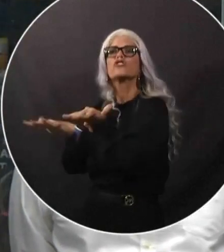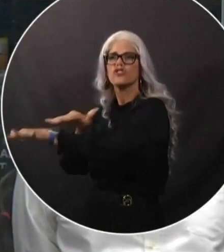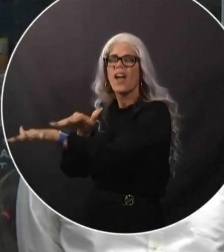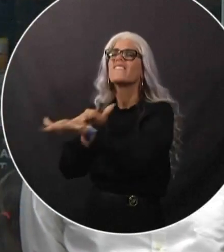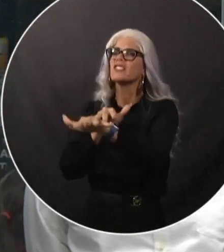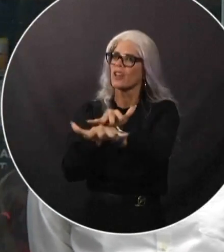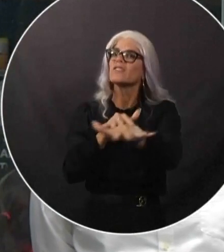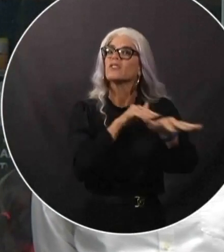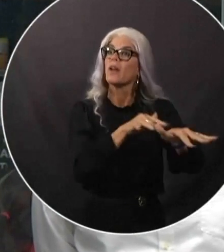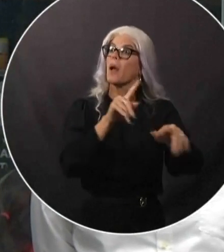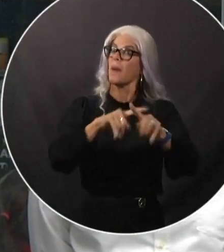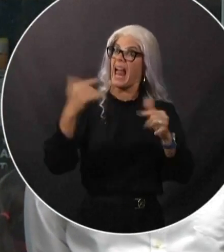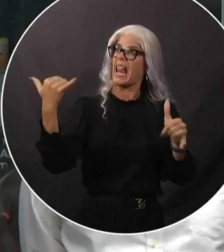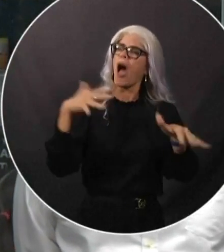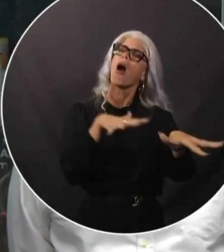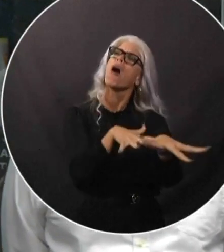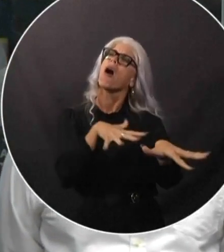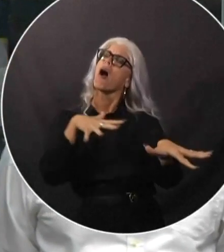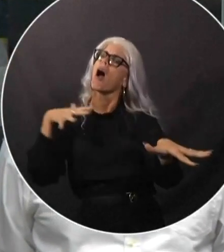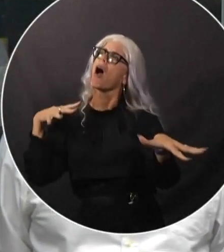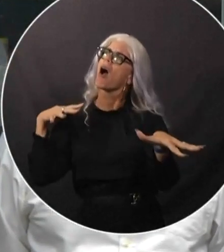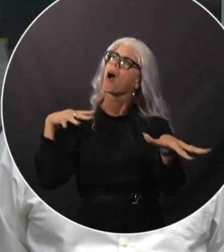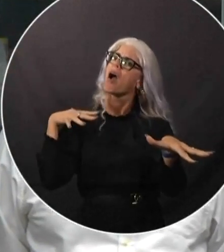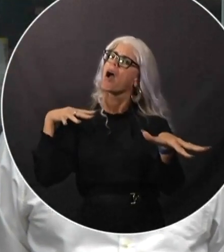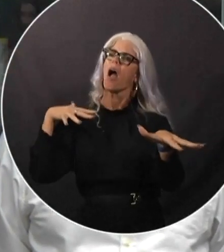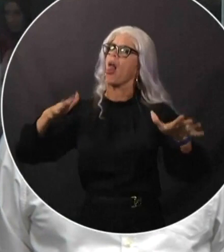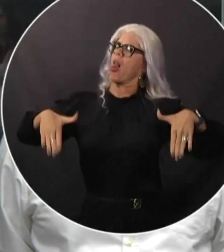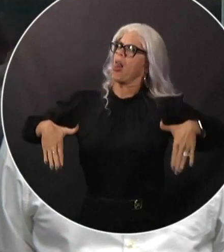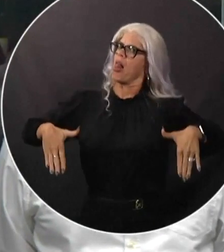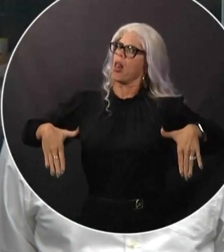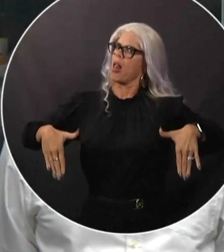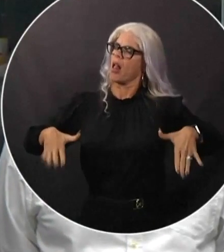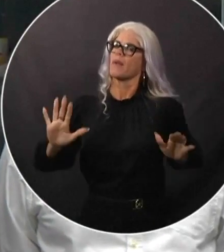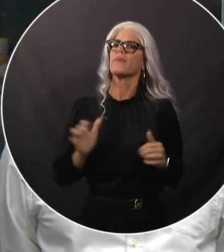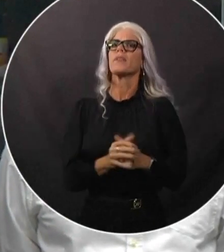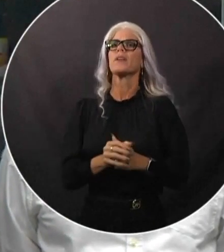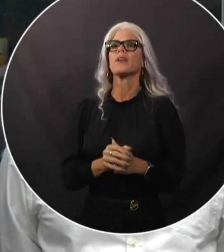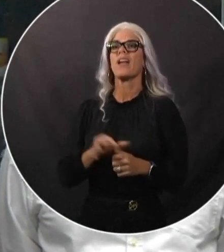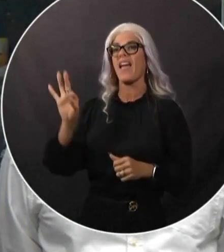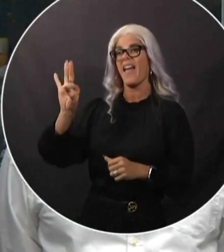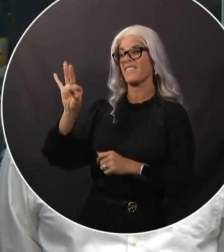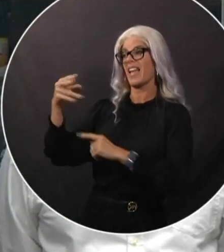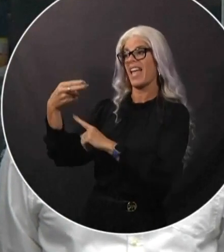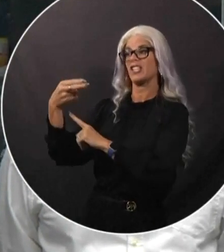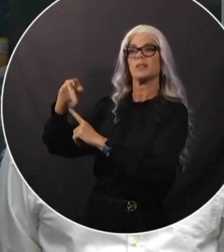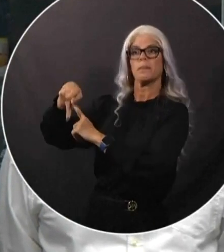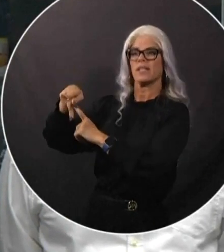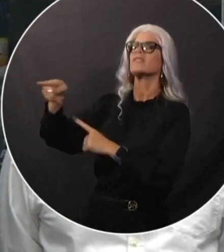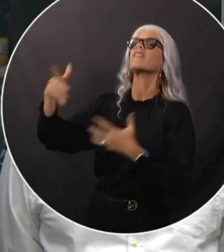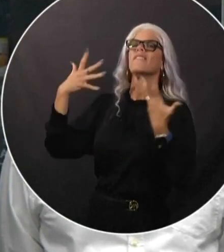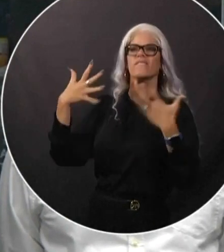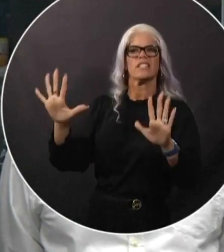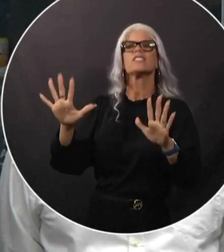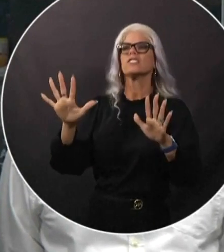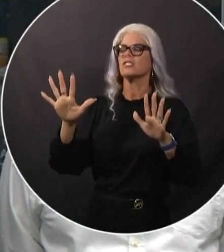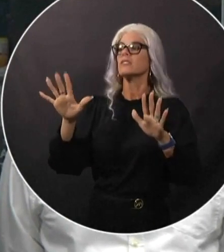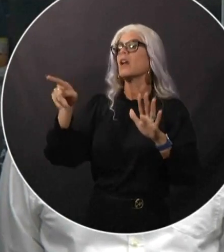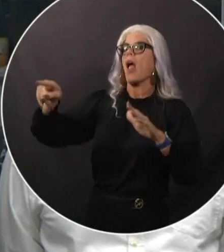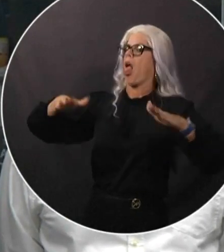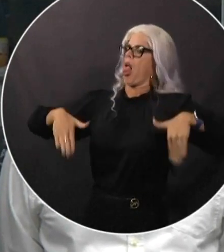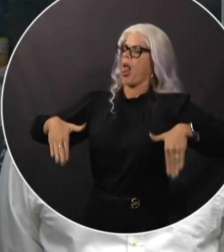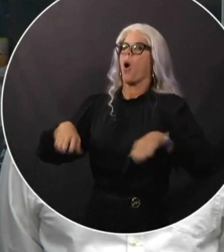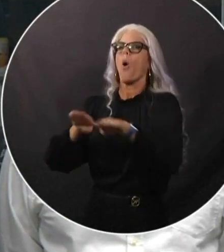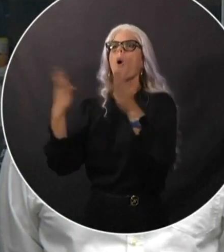backups where FDOT and FHP have opened the emergency shoulder lanes. They will do that once sustained